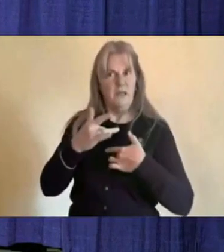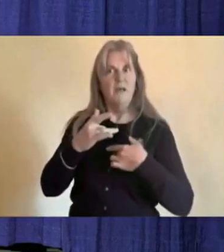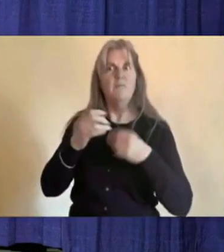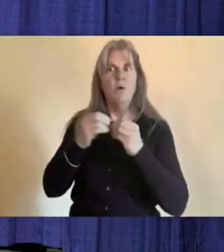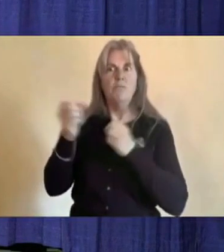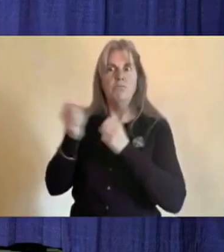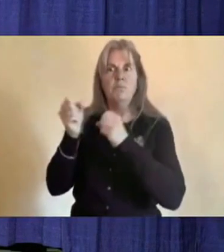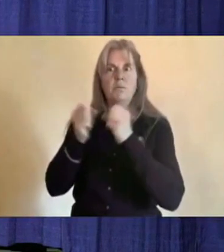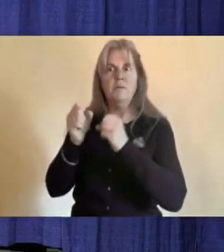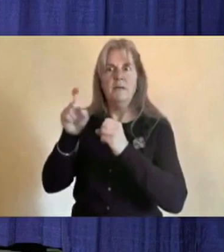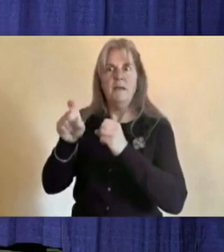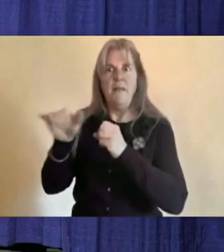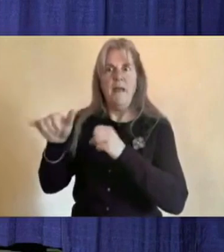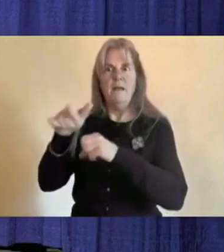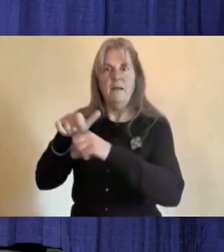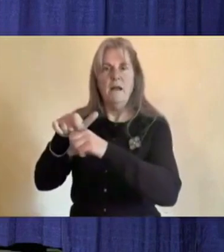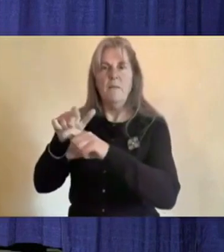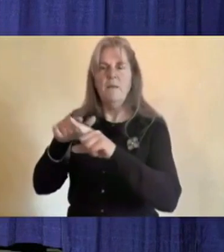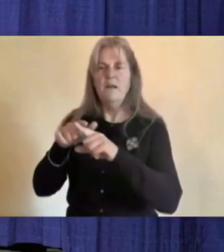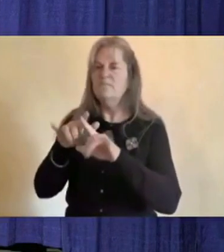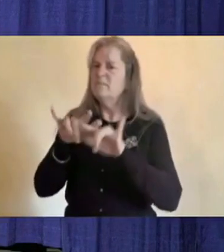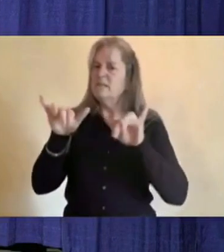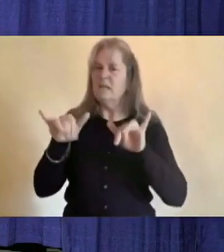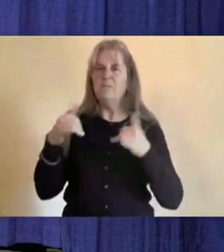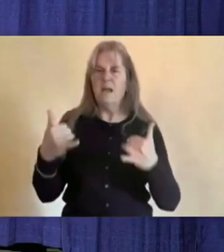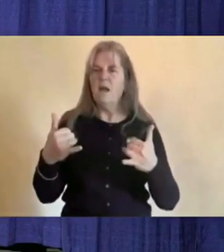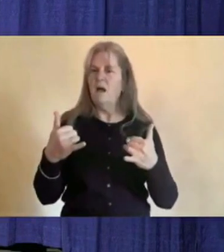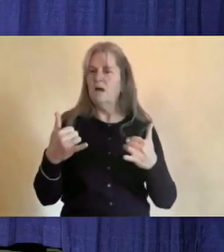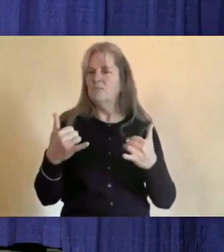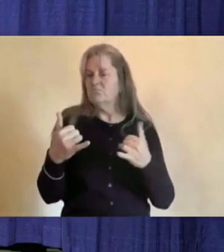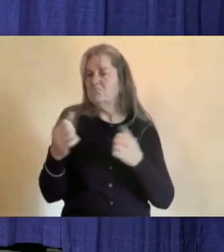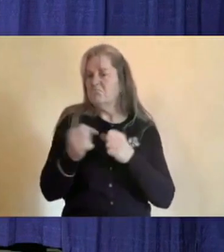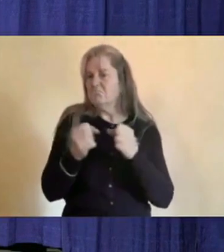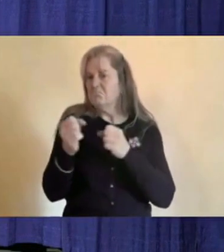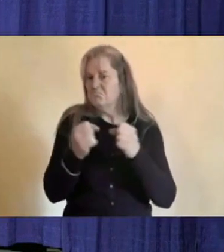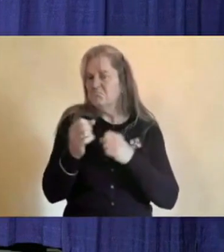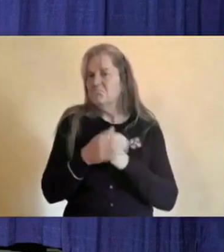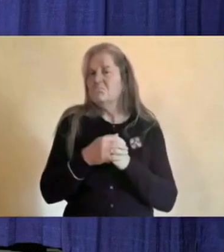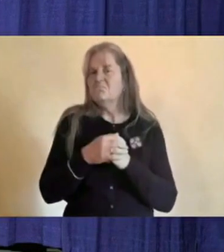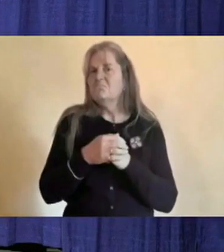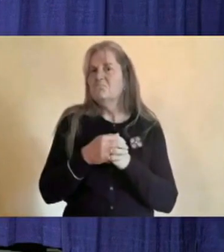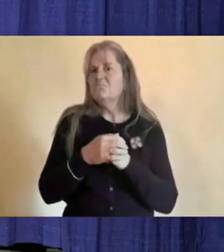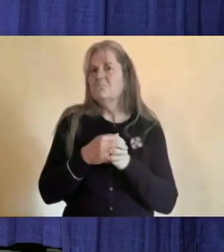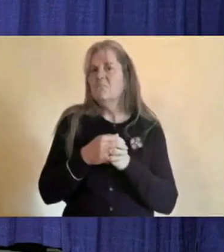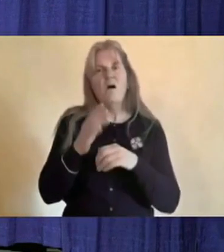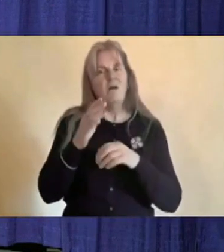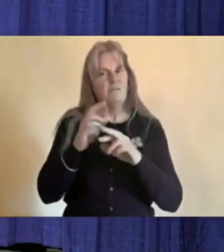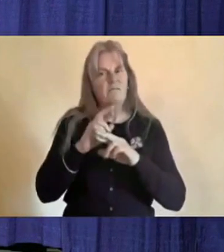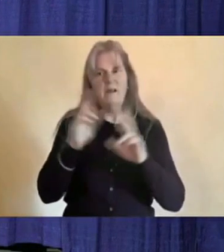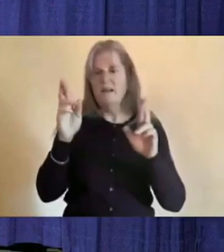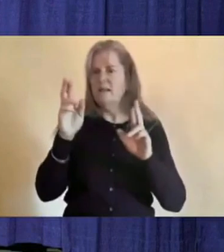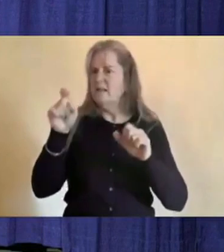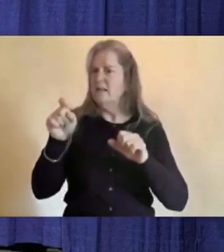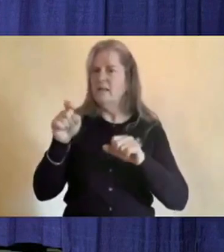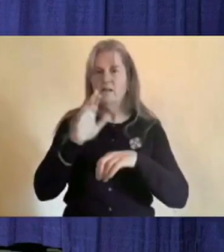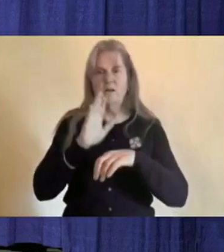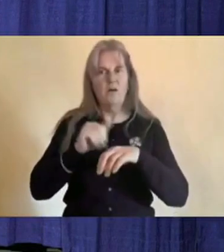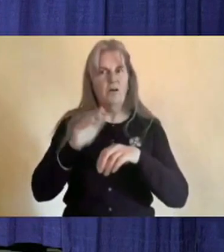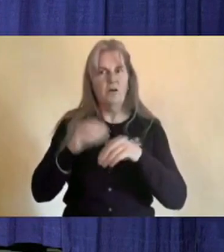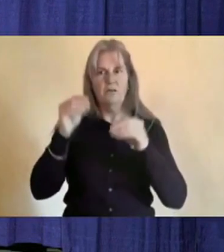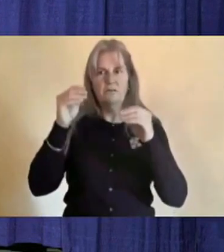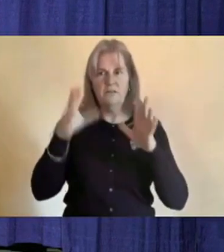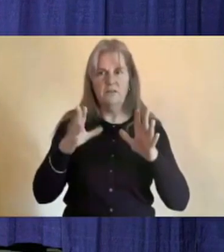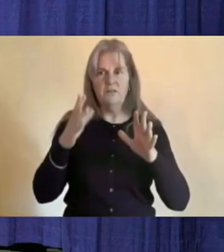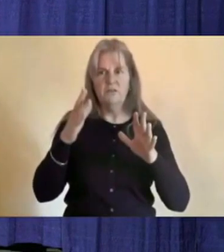this is no different. We of course need teachers on call to fill in when staff are absent and we are